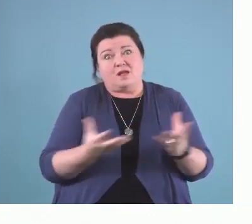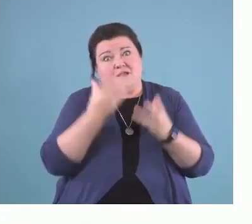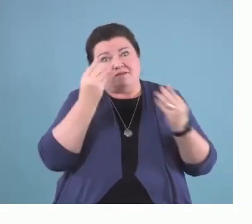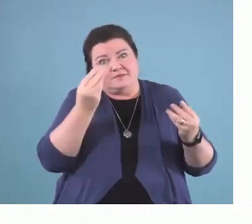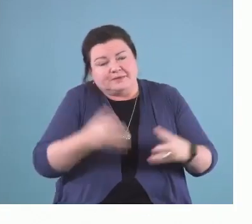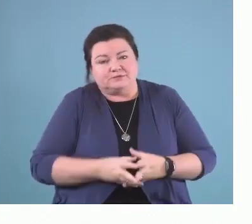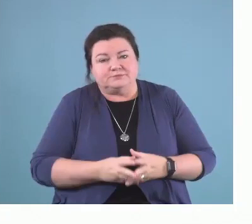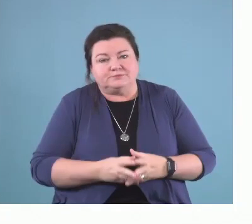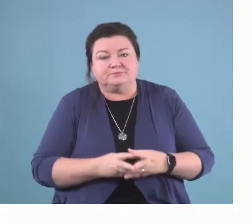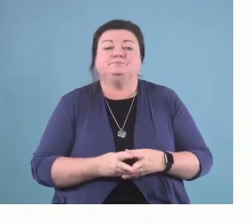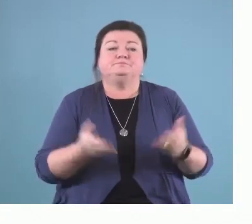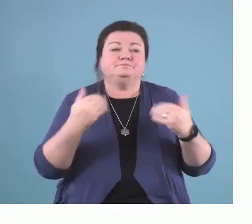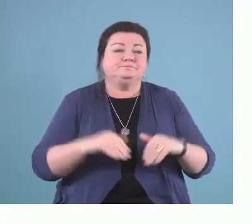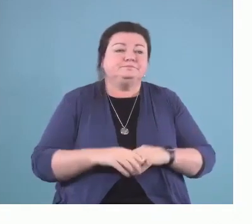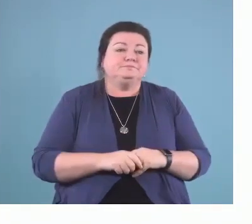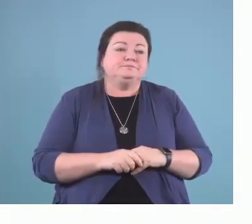Next slide, please.